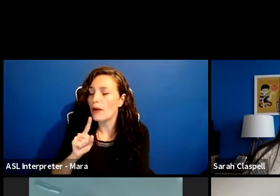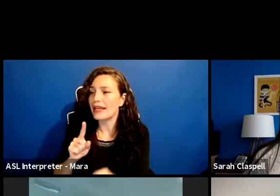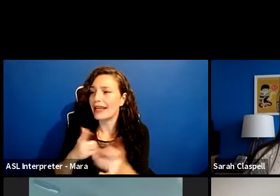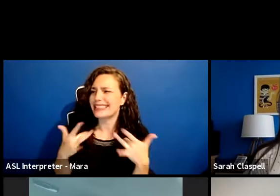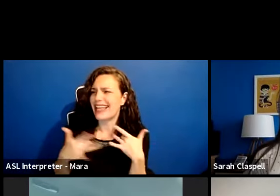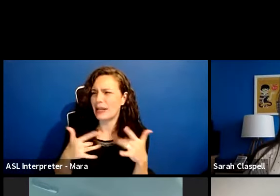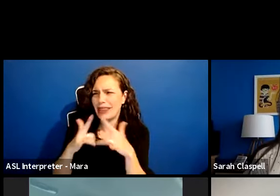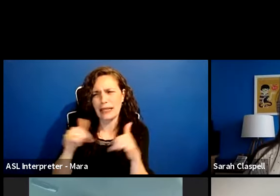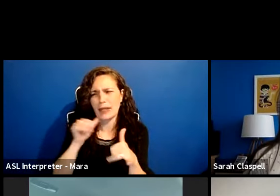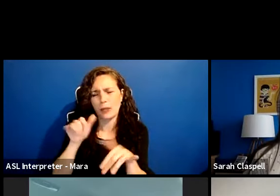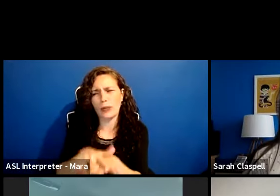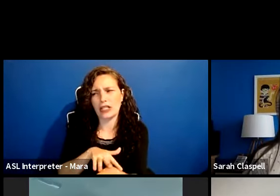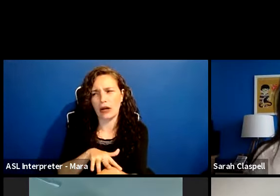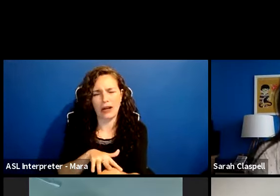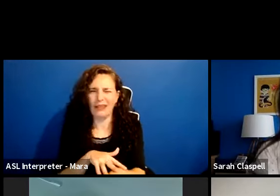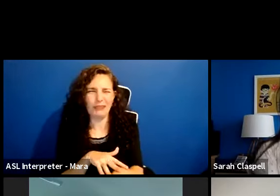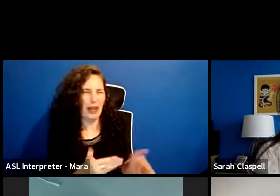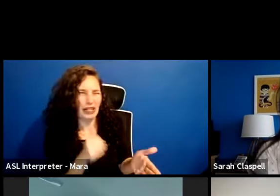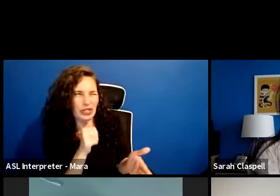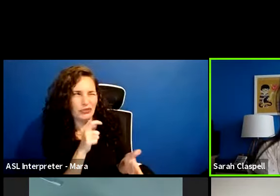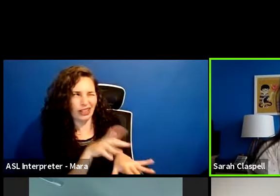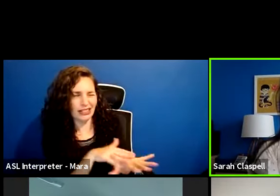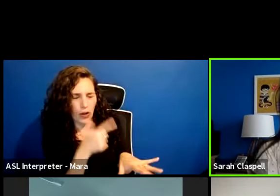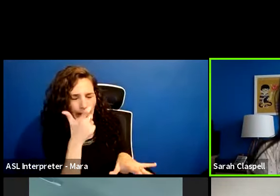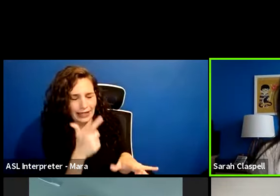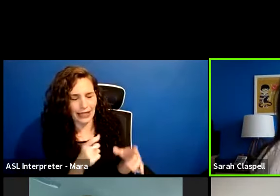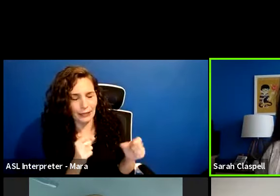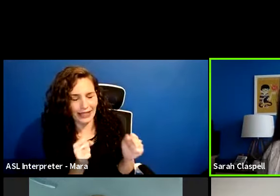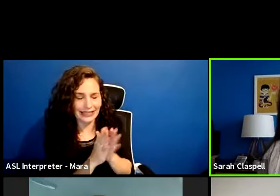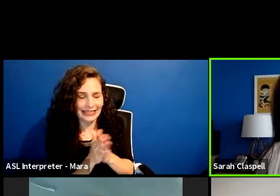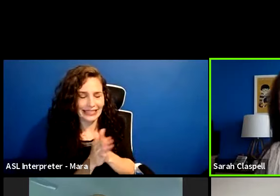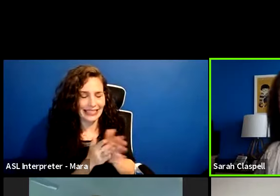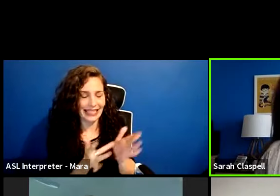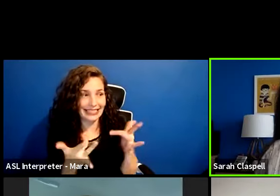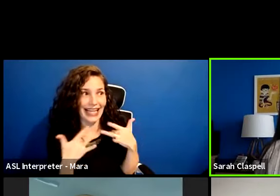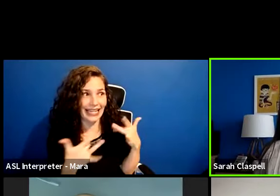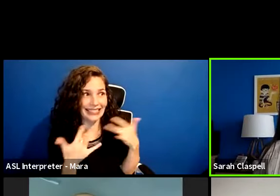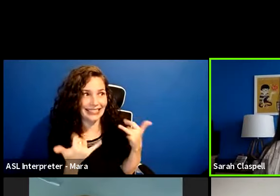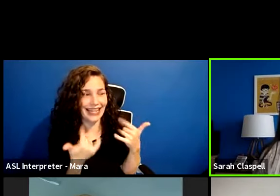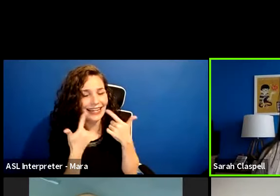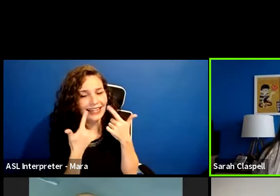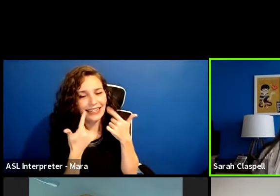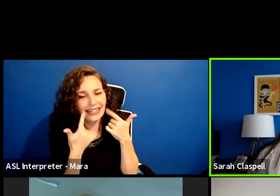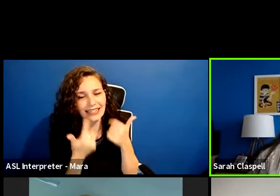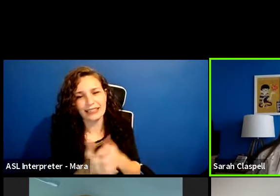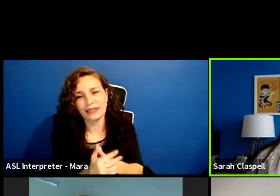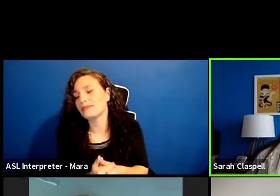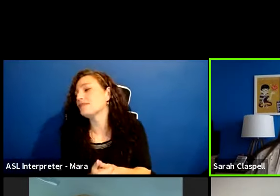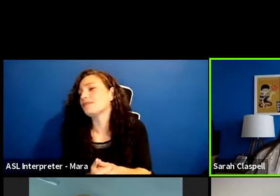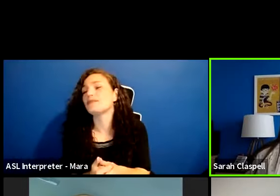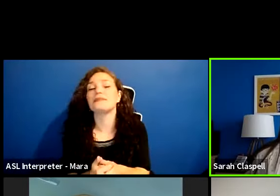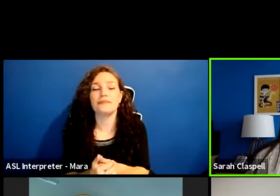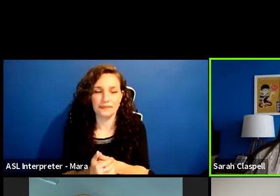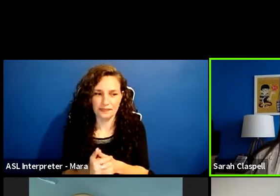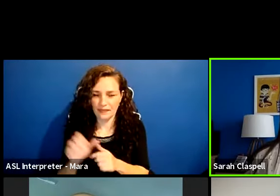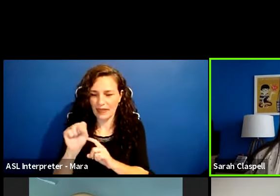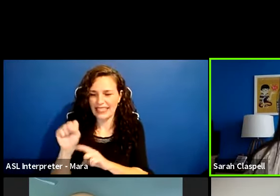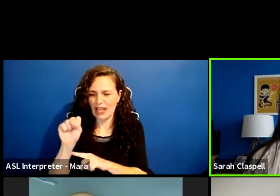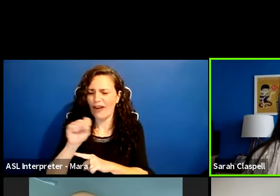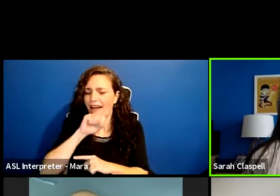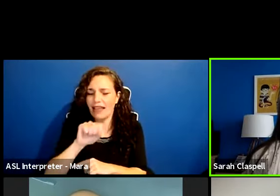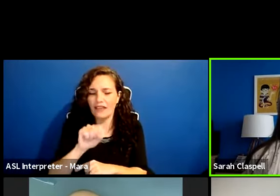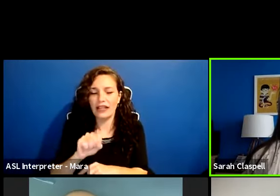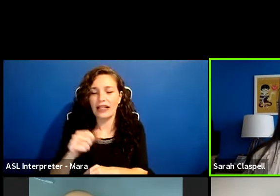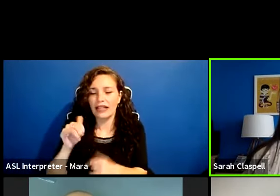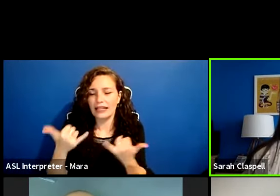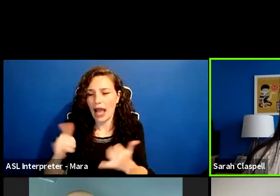down, but I feel like I shouldn't really slow down because I'm like, love it. All right, Lisa, give us a name.